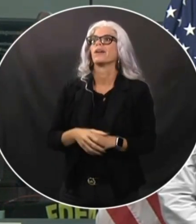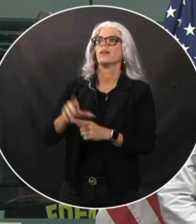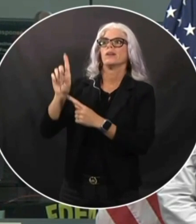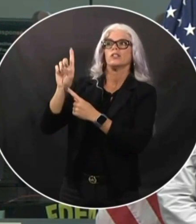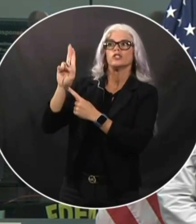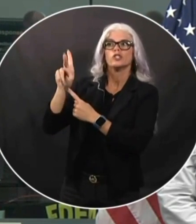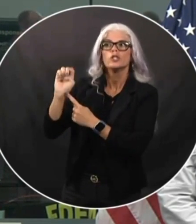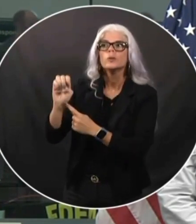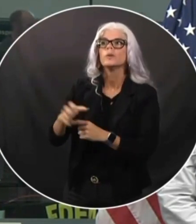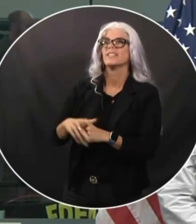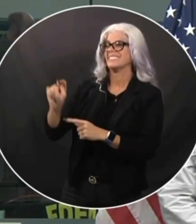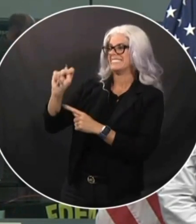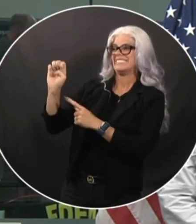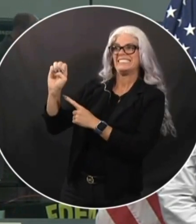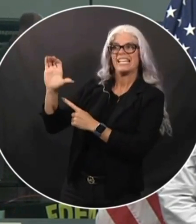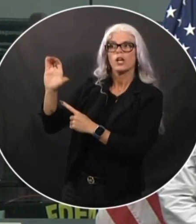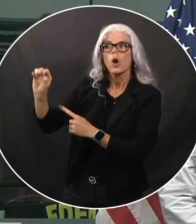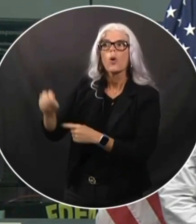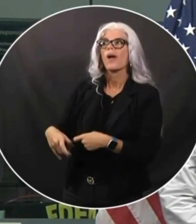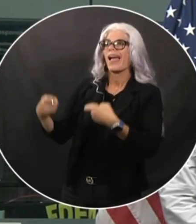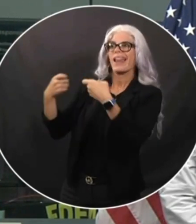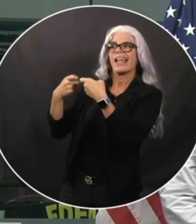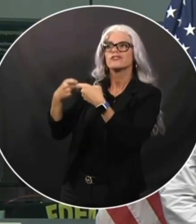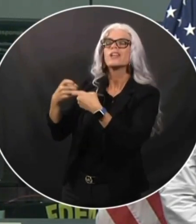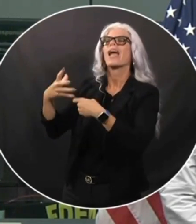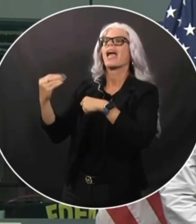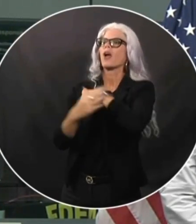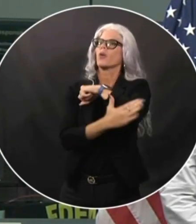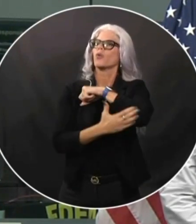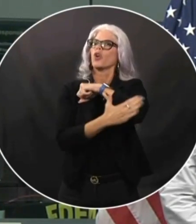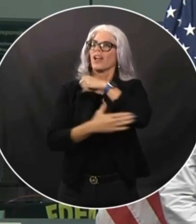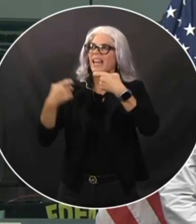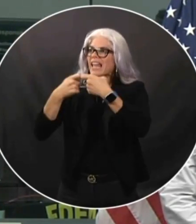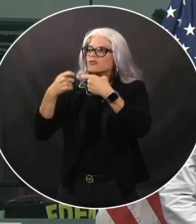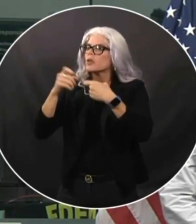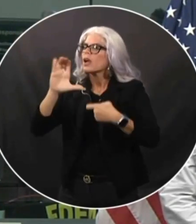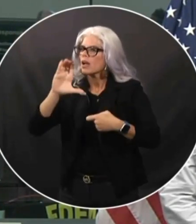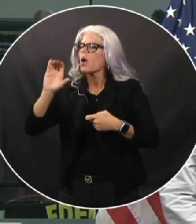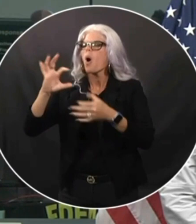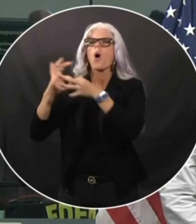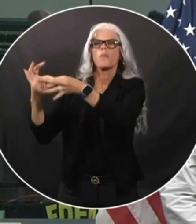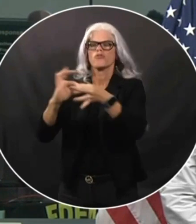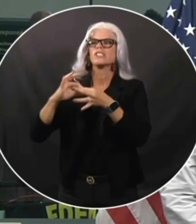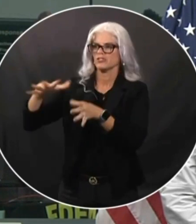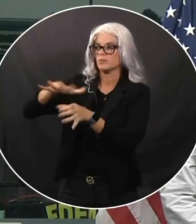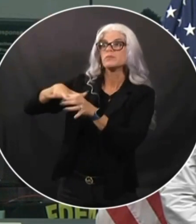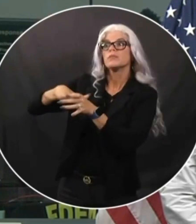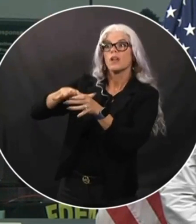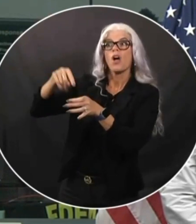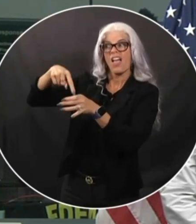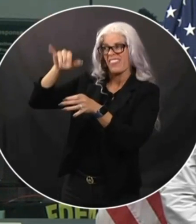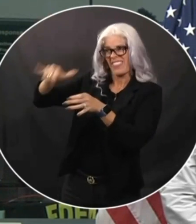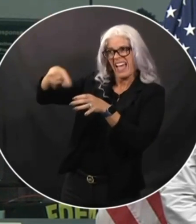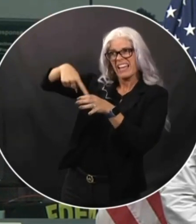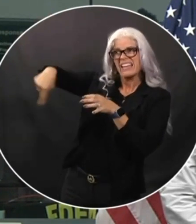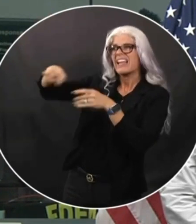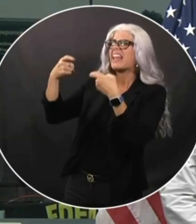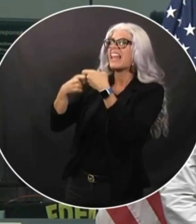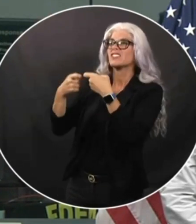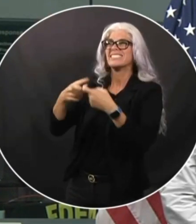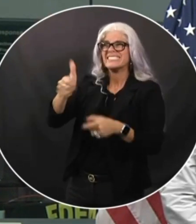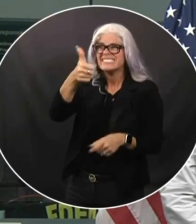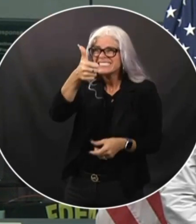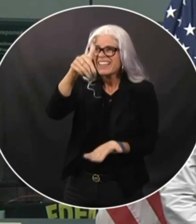providers, as well as the rural electrical co-ops. And I can tell you between all of those, I mean, there are tens of thousands of people